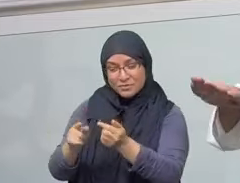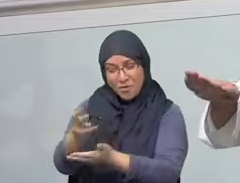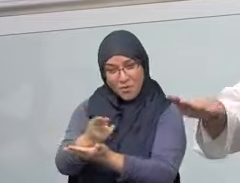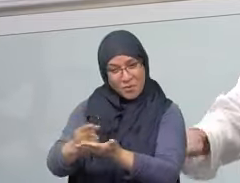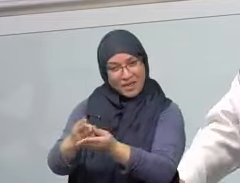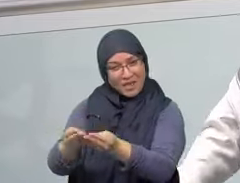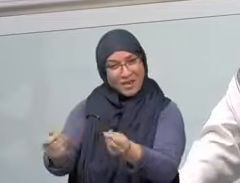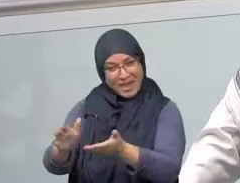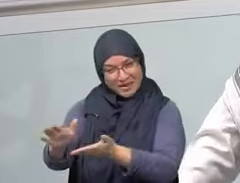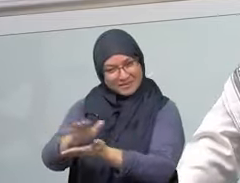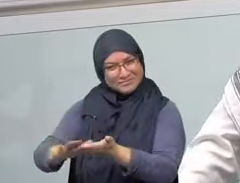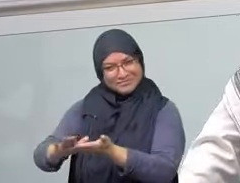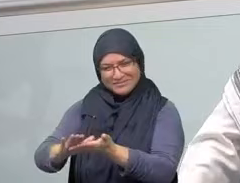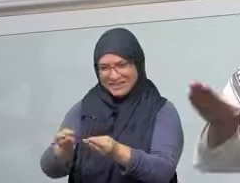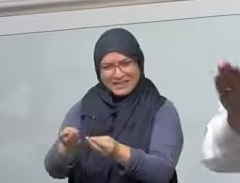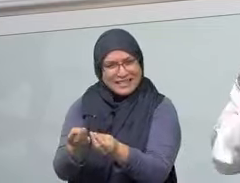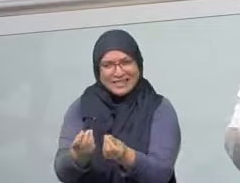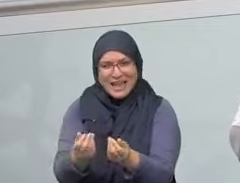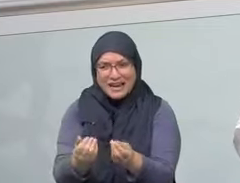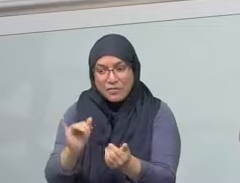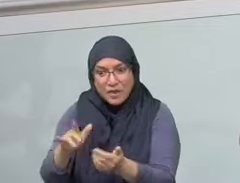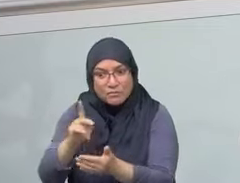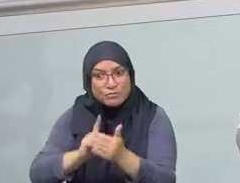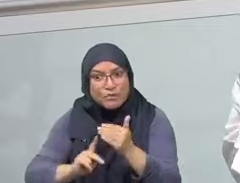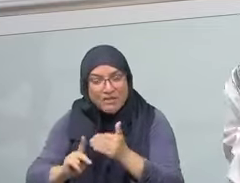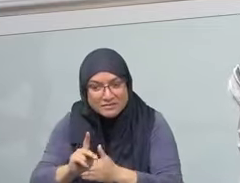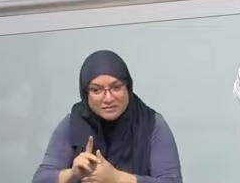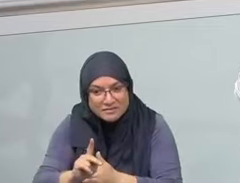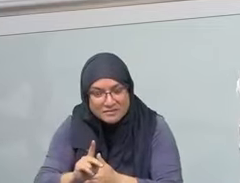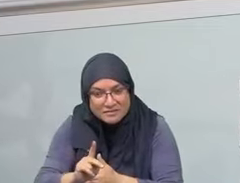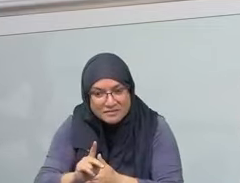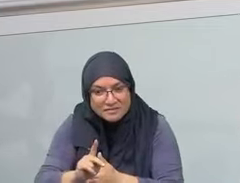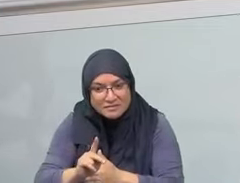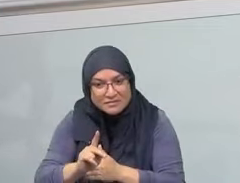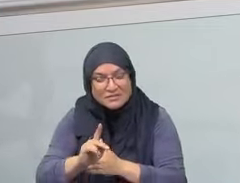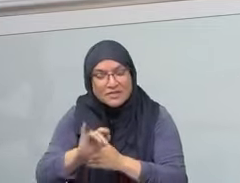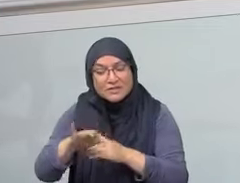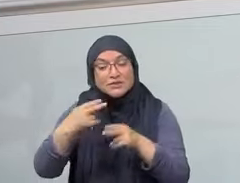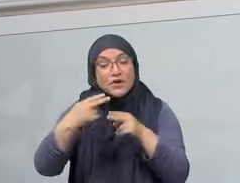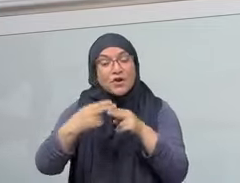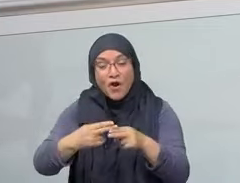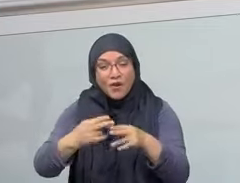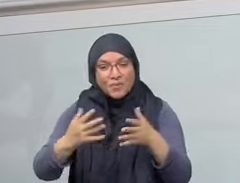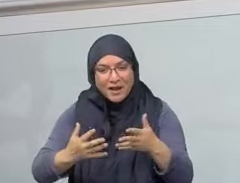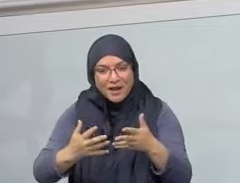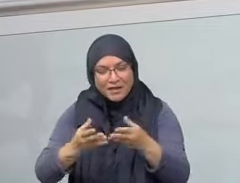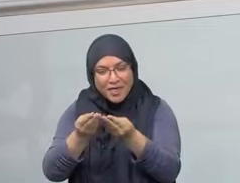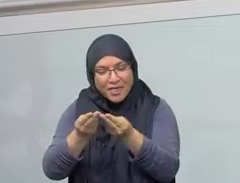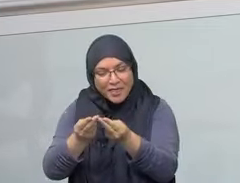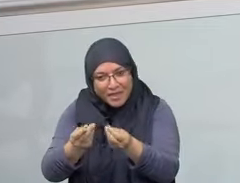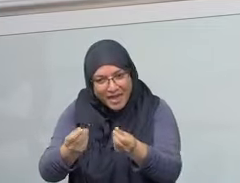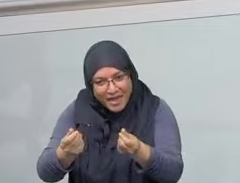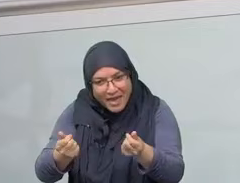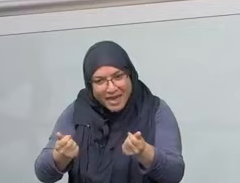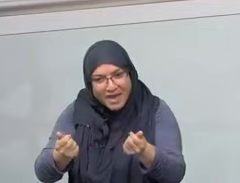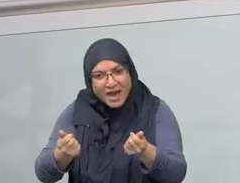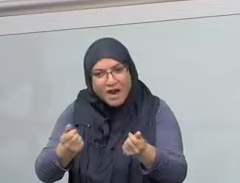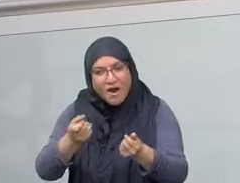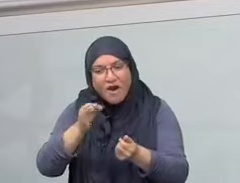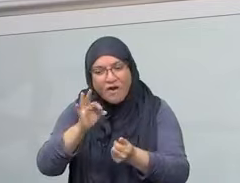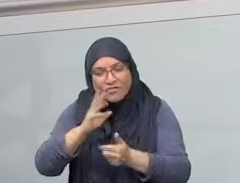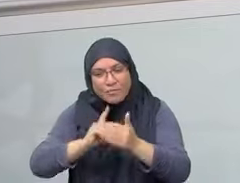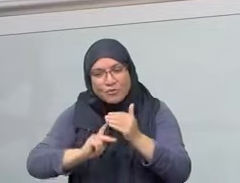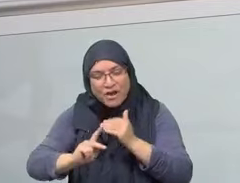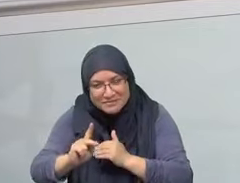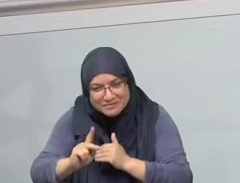not a single foot span. Not realize when you're watching those images of stun grenades and you're watching those images of bullets